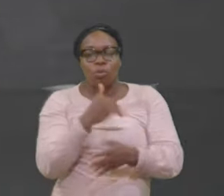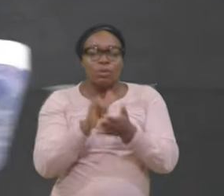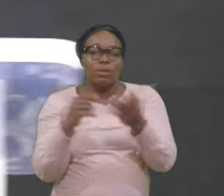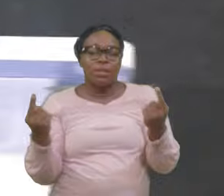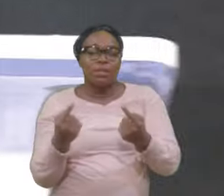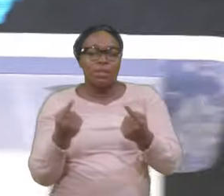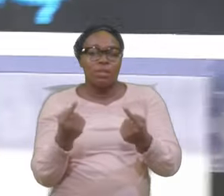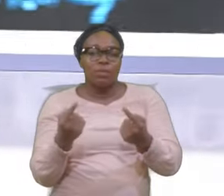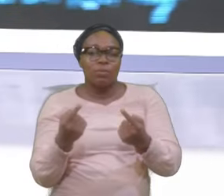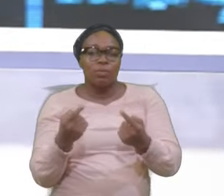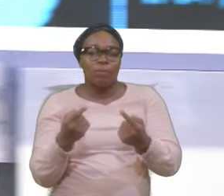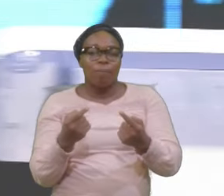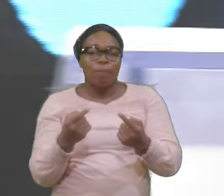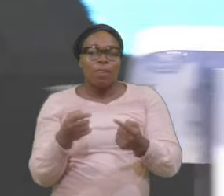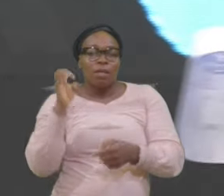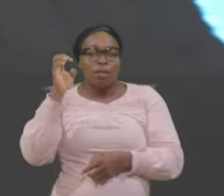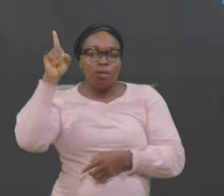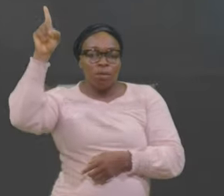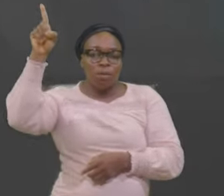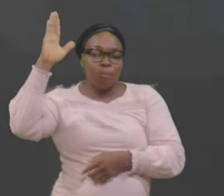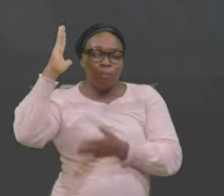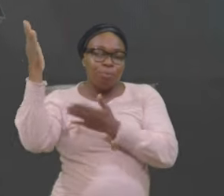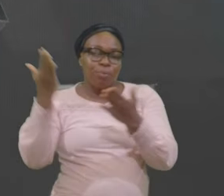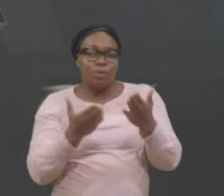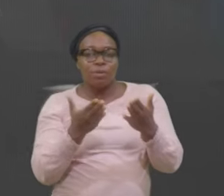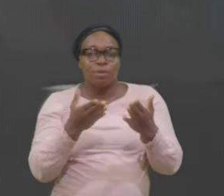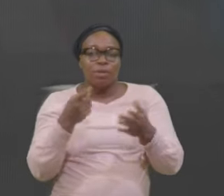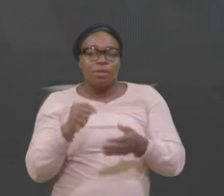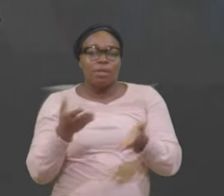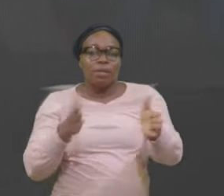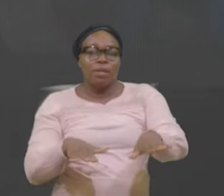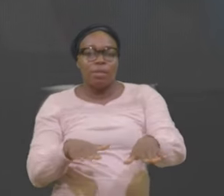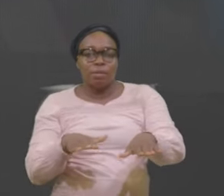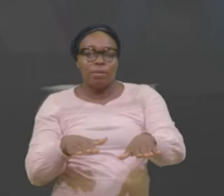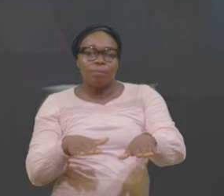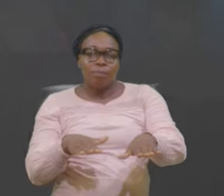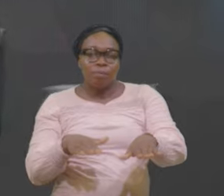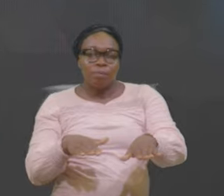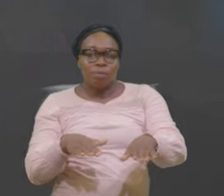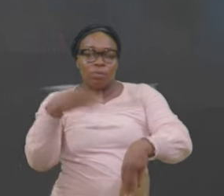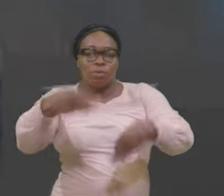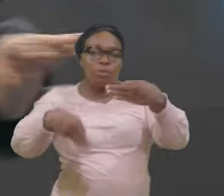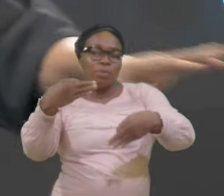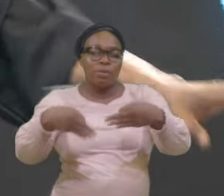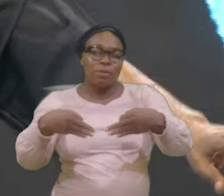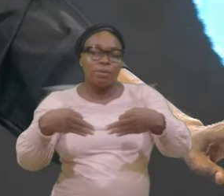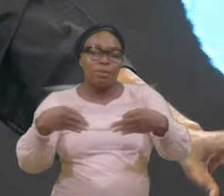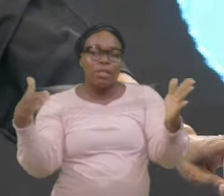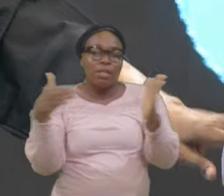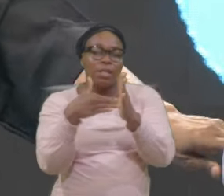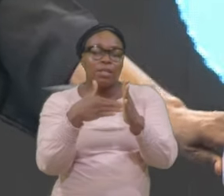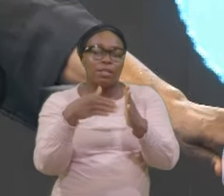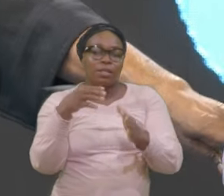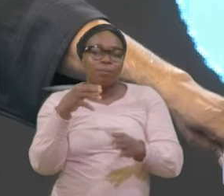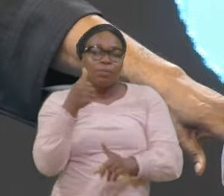It Brings But Death Pedal Cheap Against Himself God Did Not